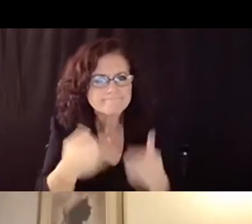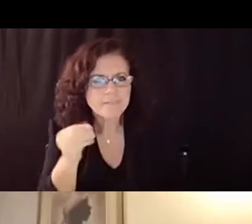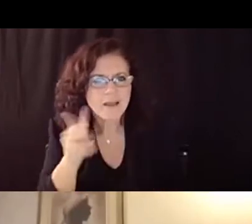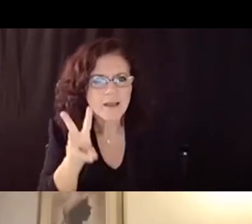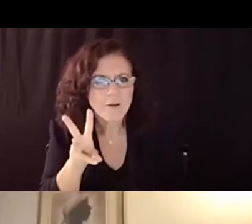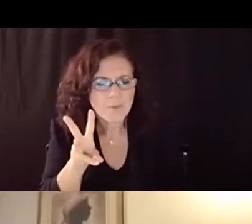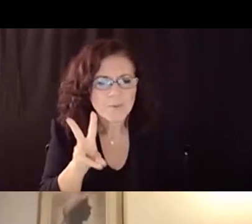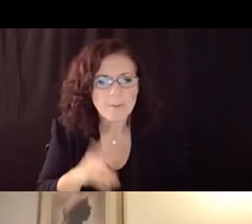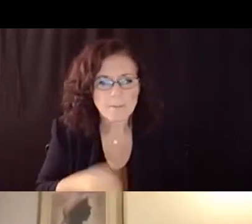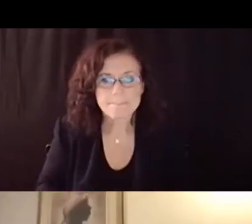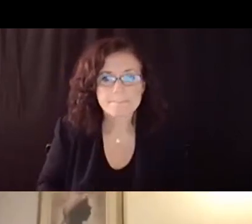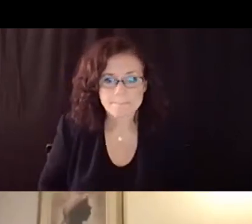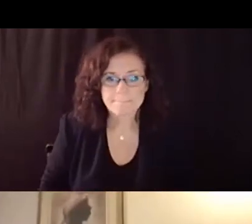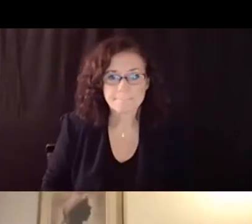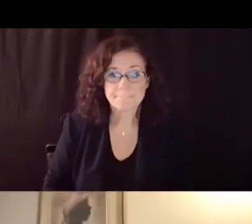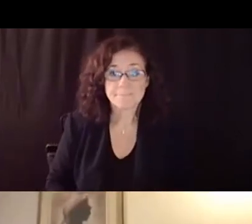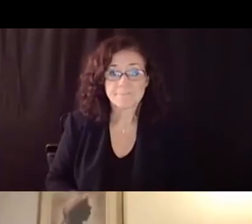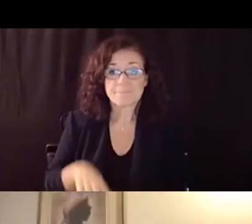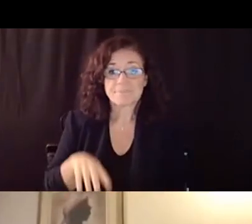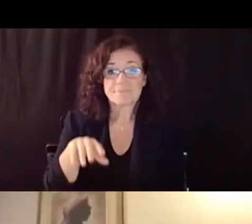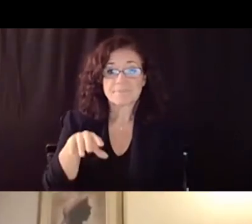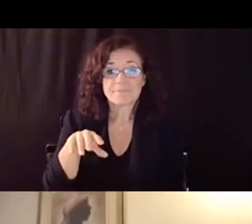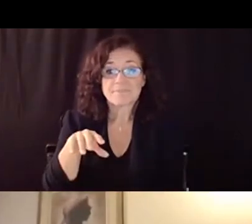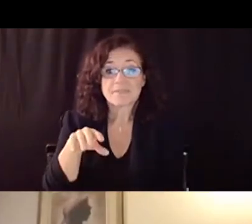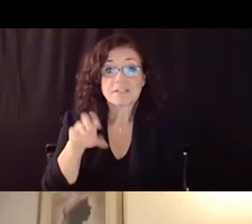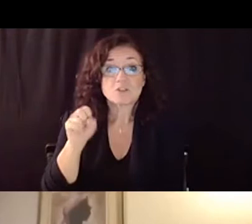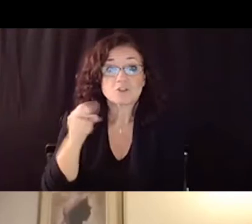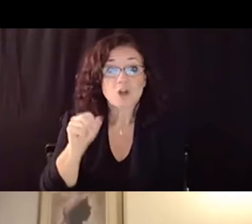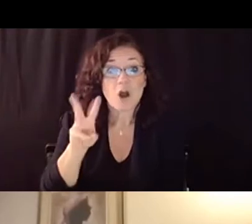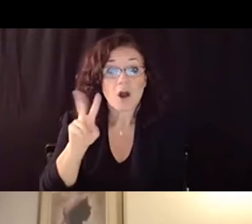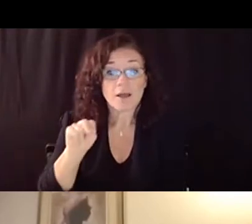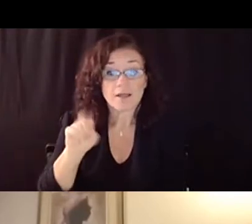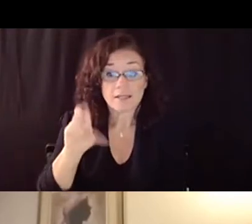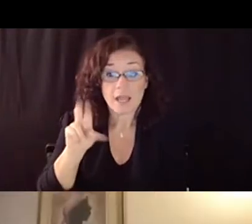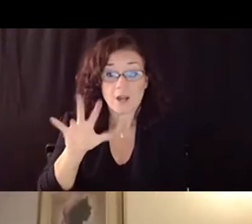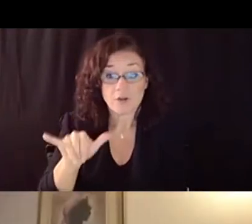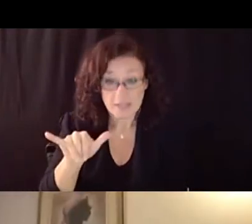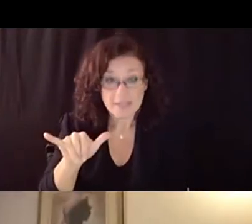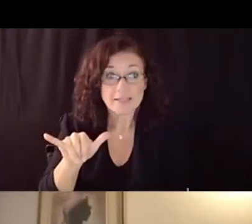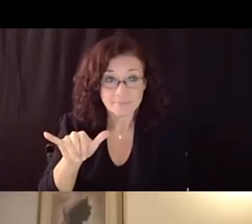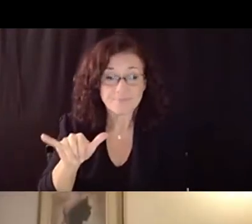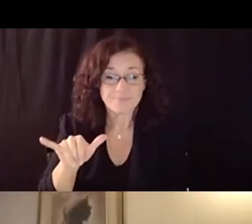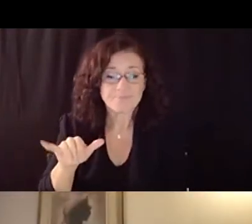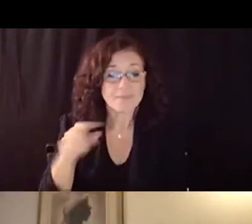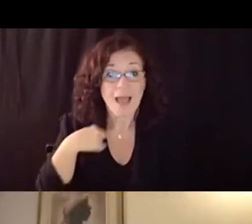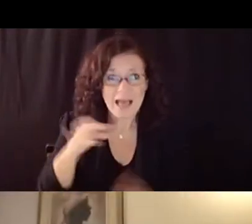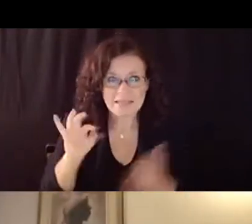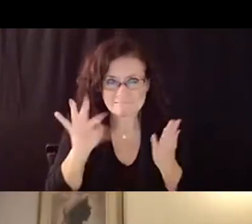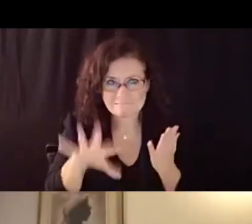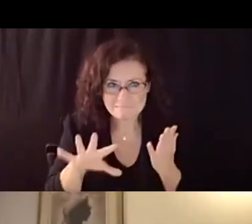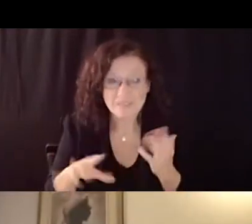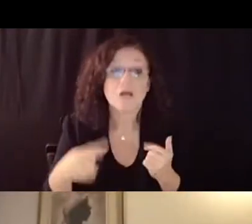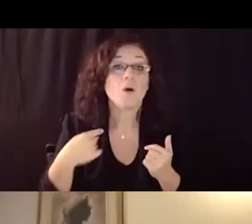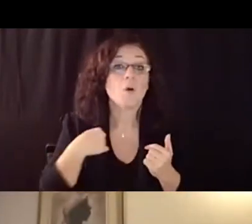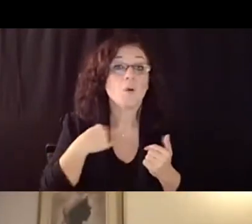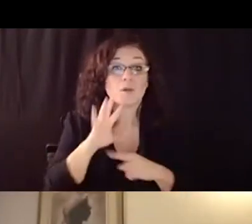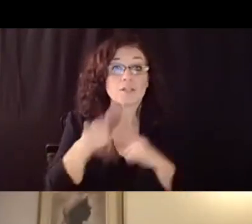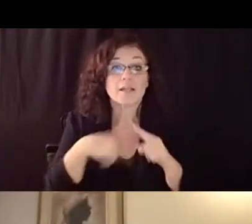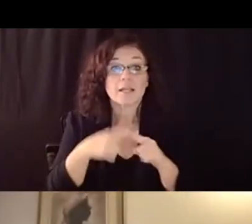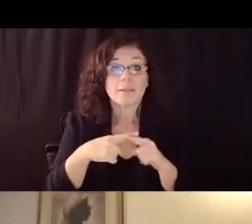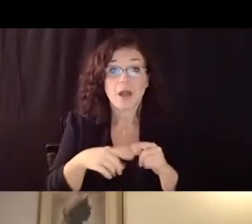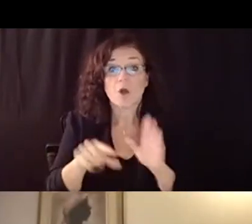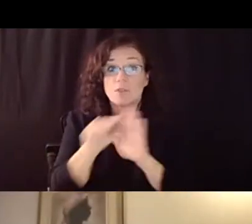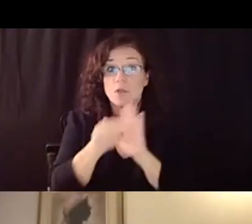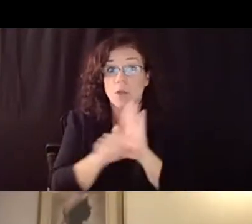i'll jump in so uh we're talking about a marking period that ends next week the semester for secondary